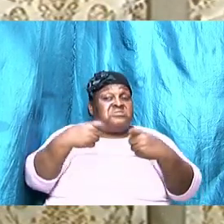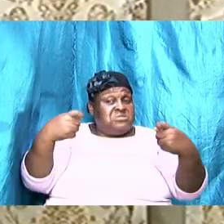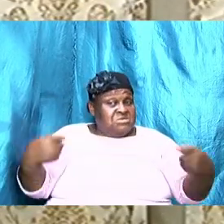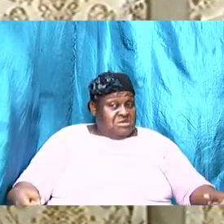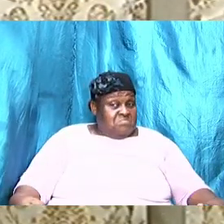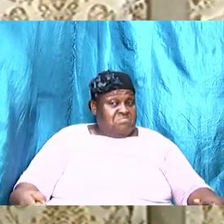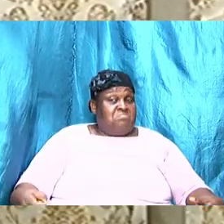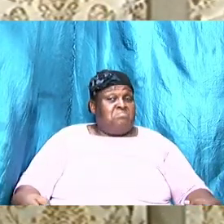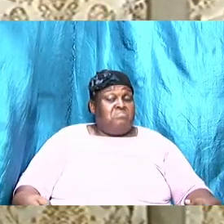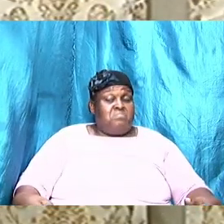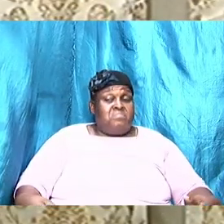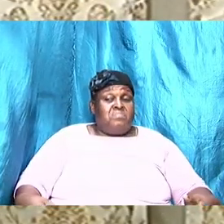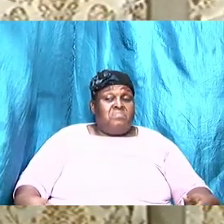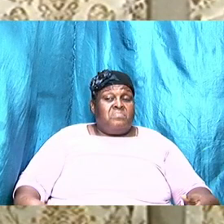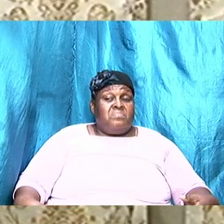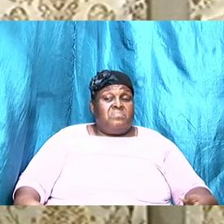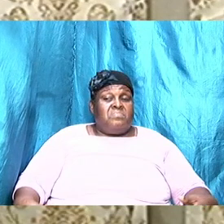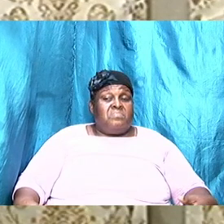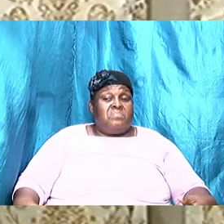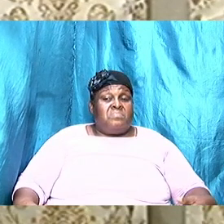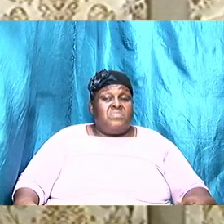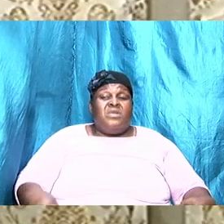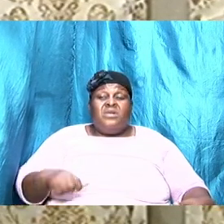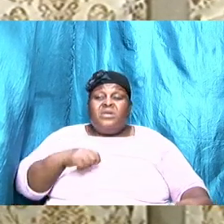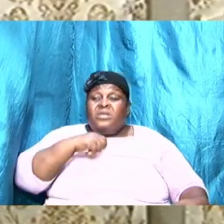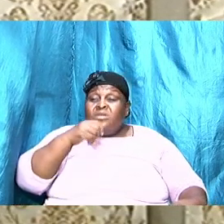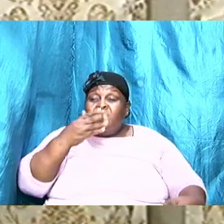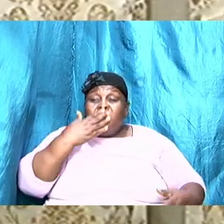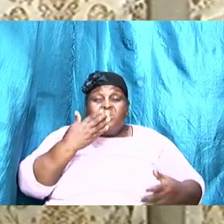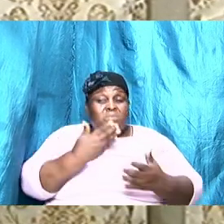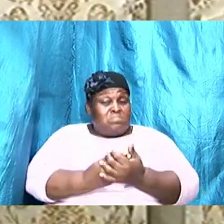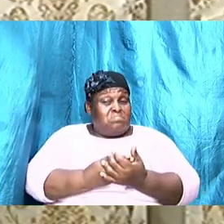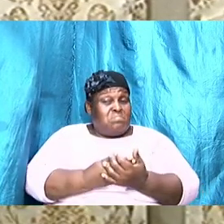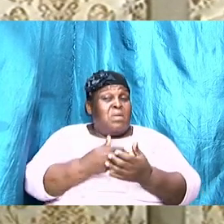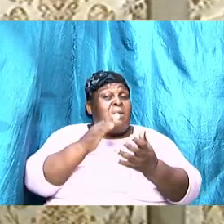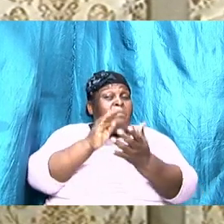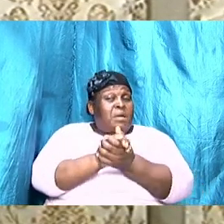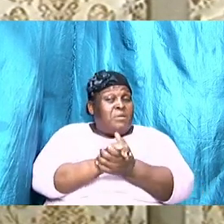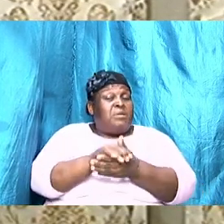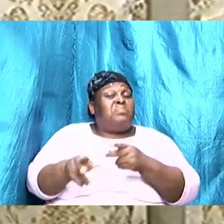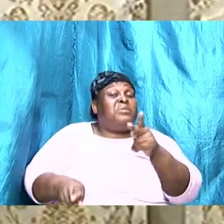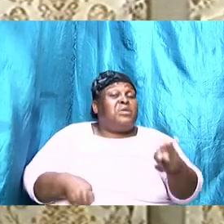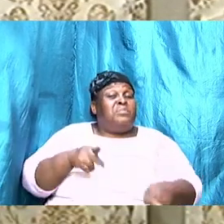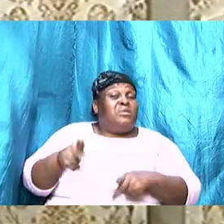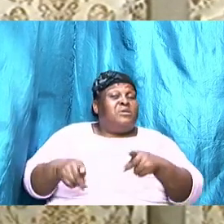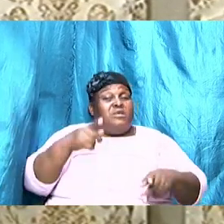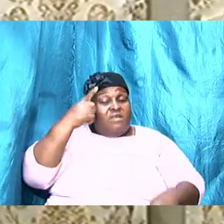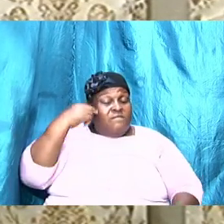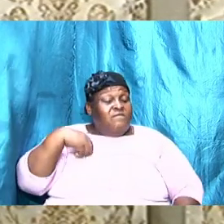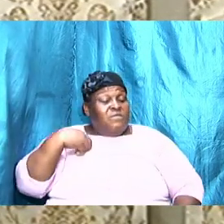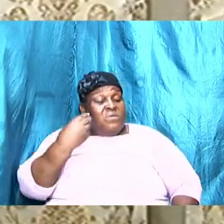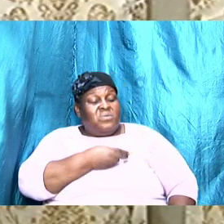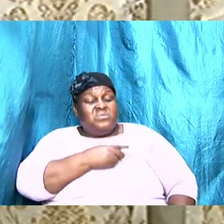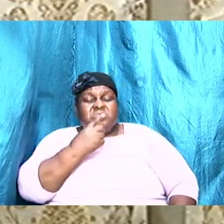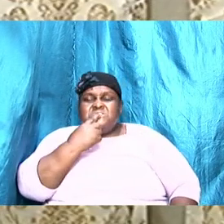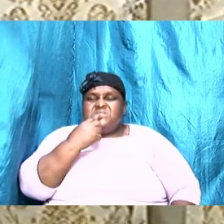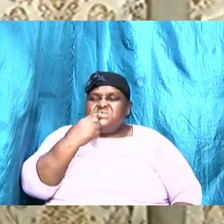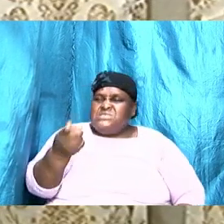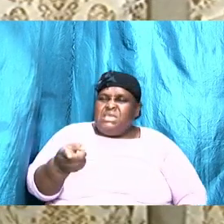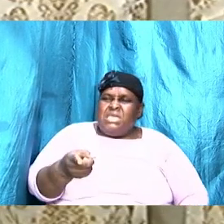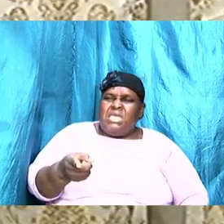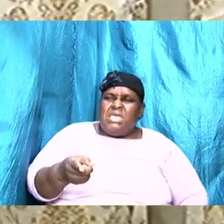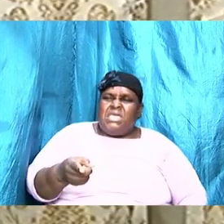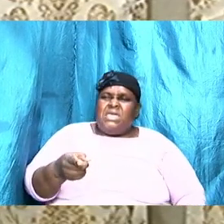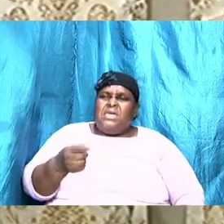therefore untenable married people for us to say I